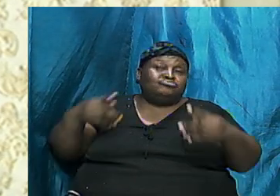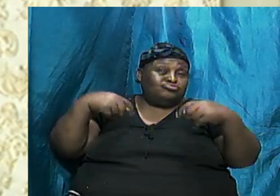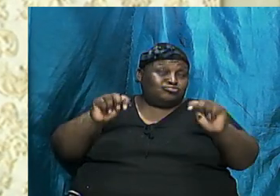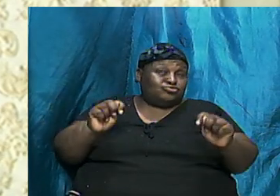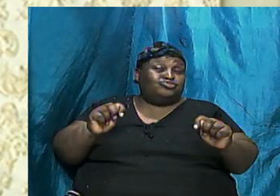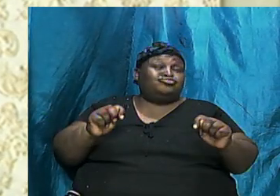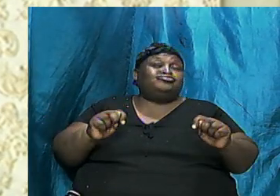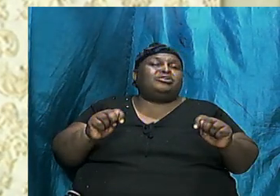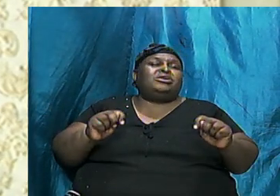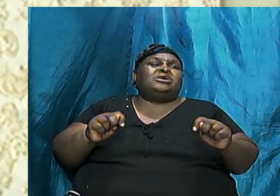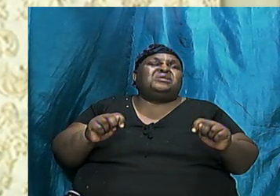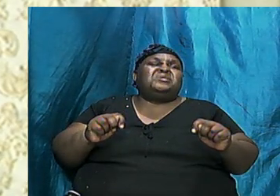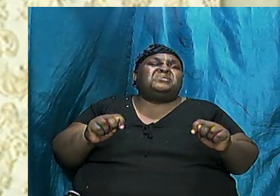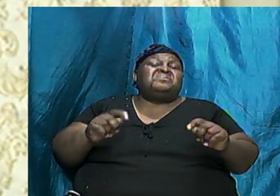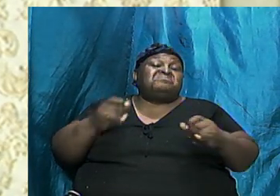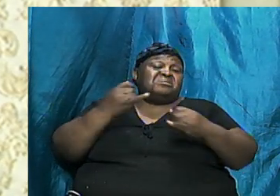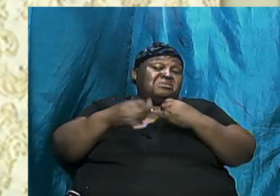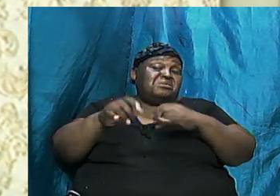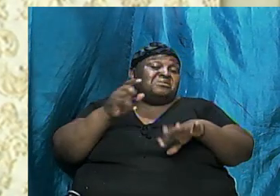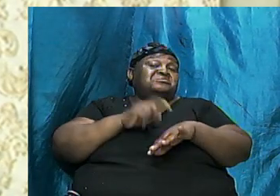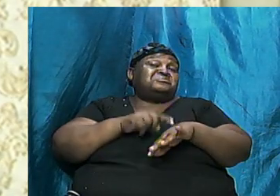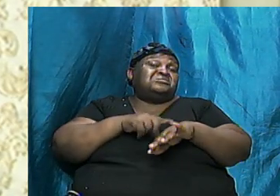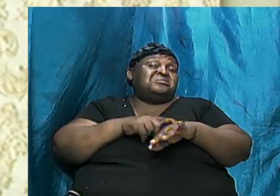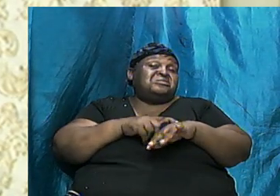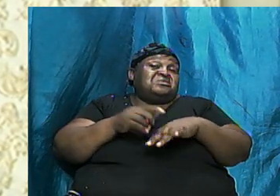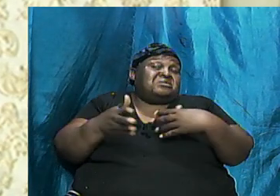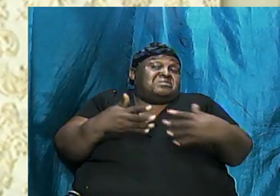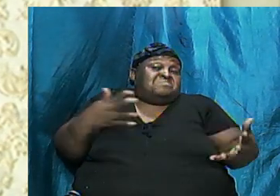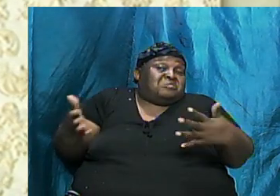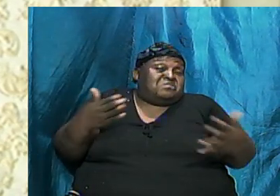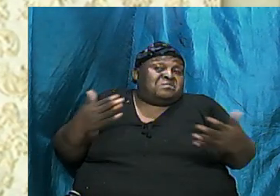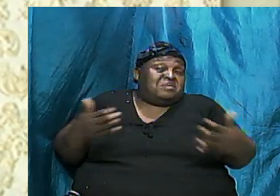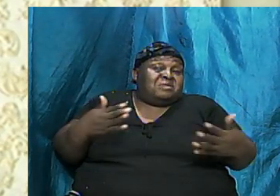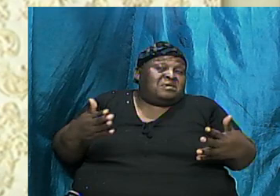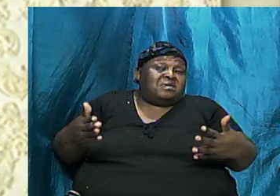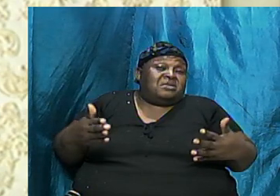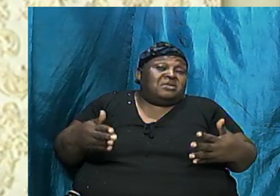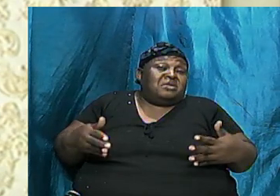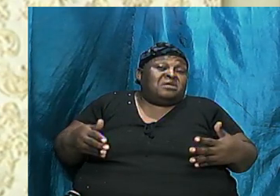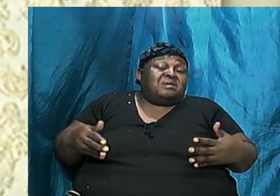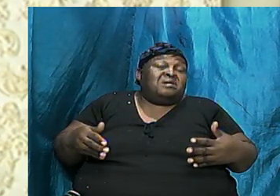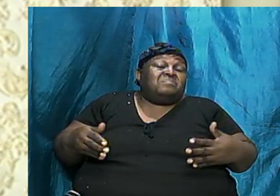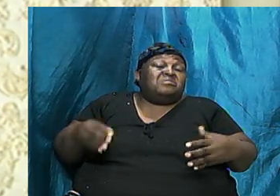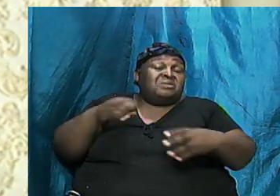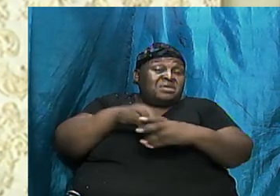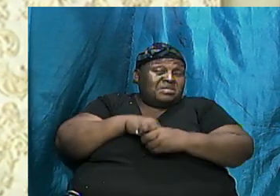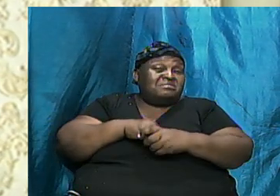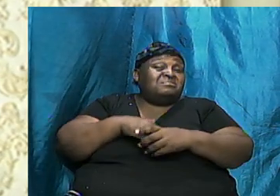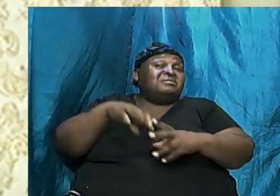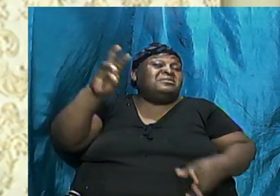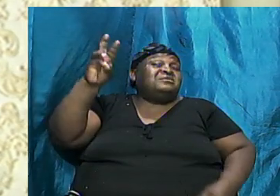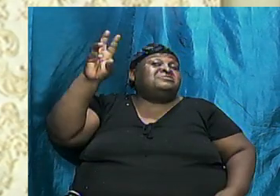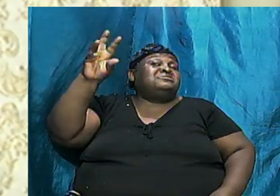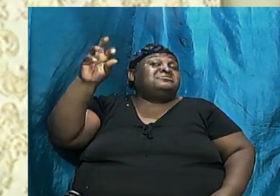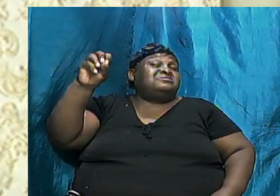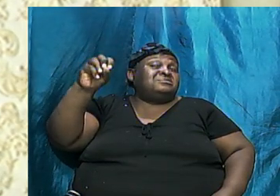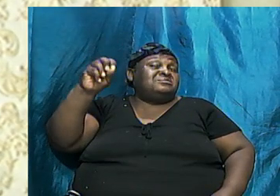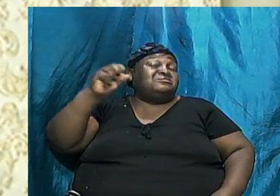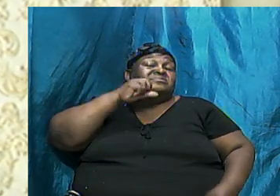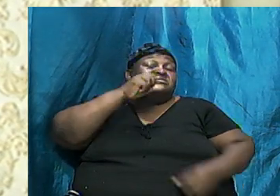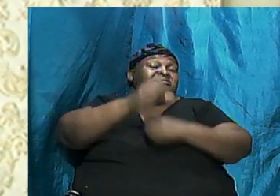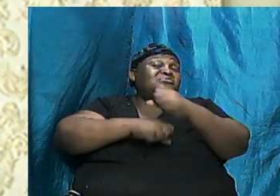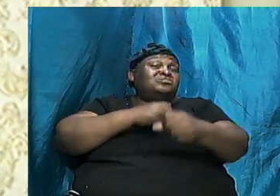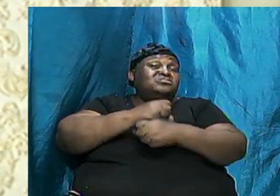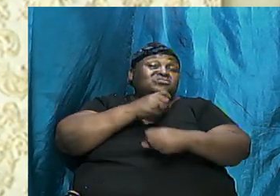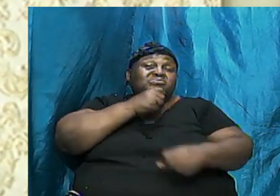At the last moment Because she probably Would have crossed The line already At 60 odd We do know That there are Some 60 odd Right now